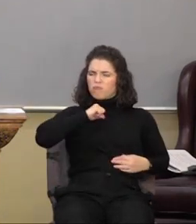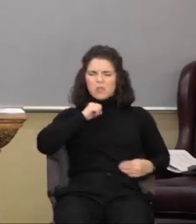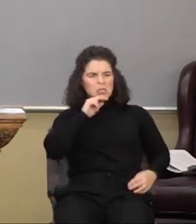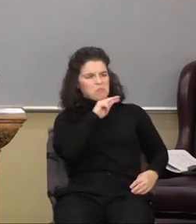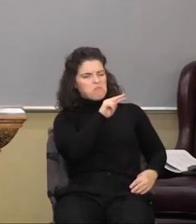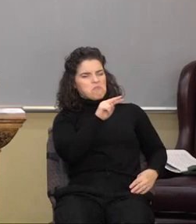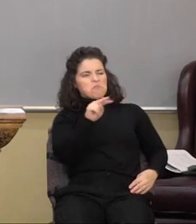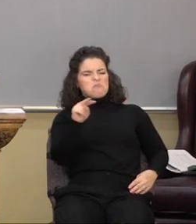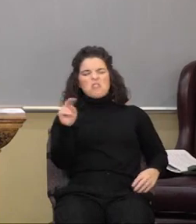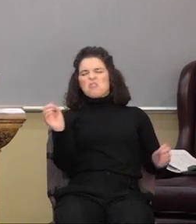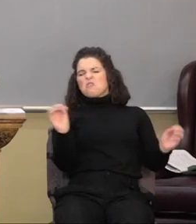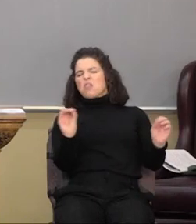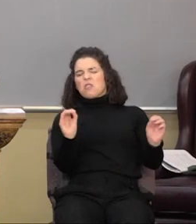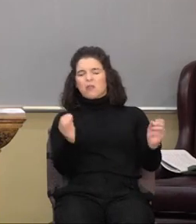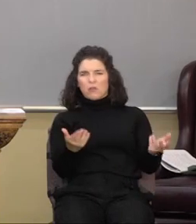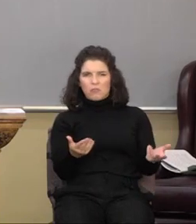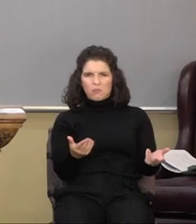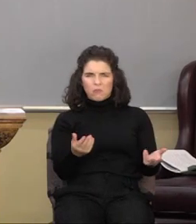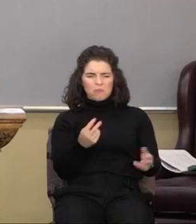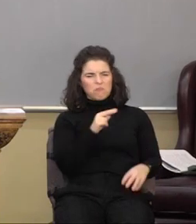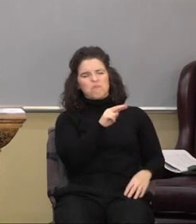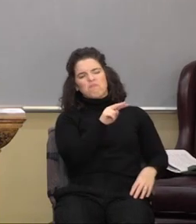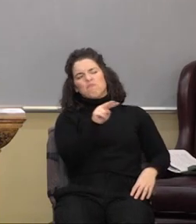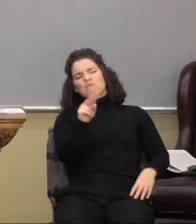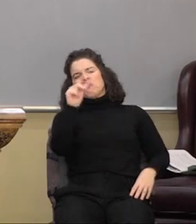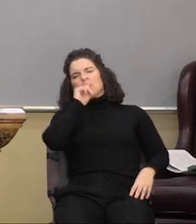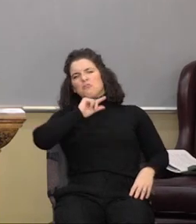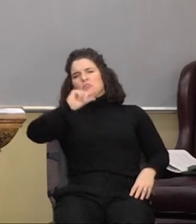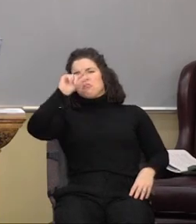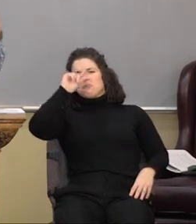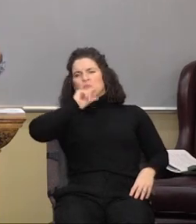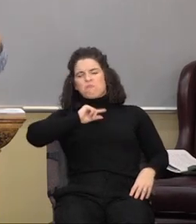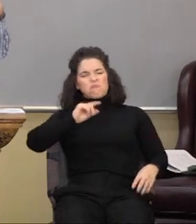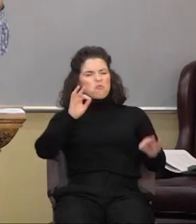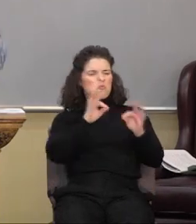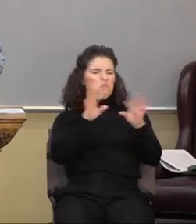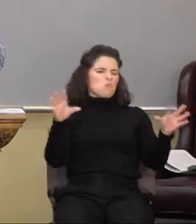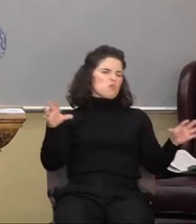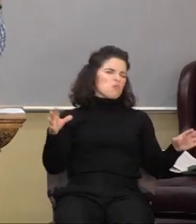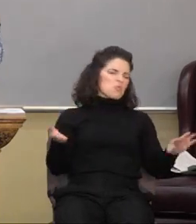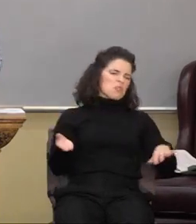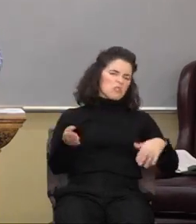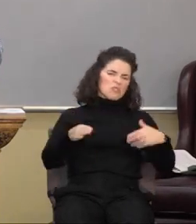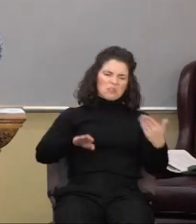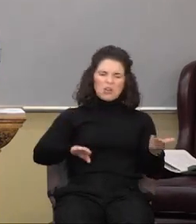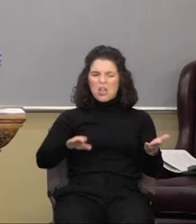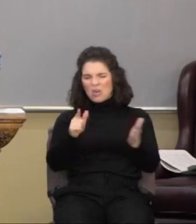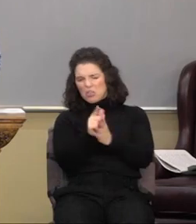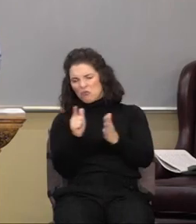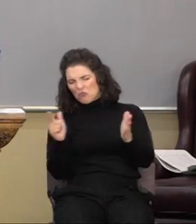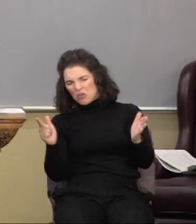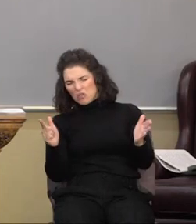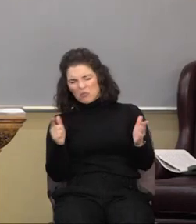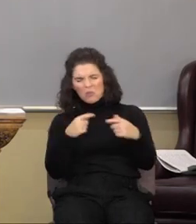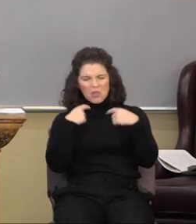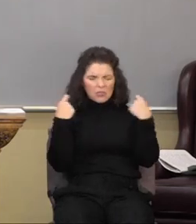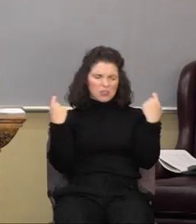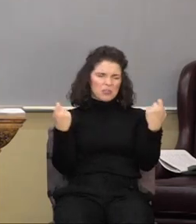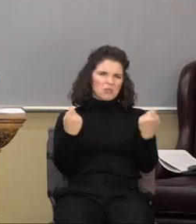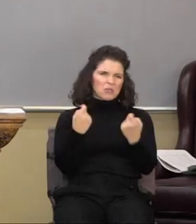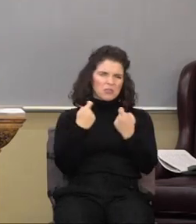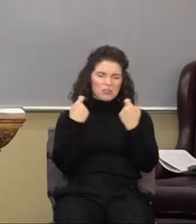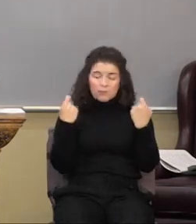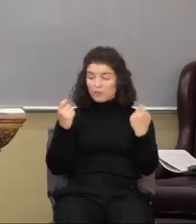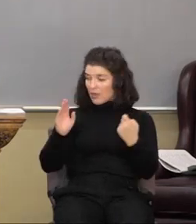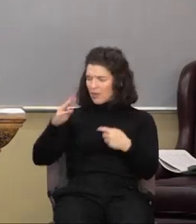viewed the Gentiles. He viewed us as worthless, dead, in trespasses and sins. And in